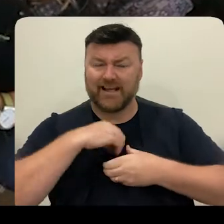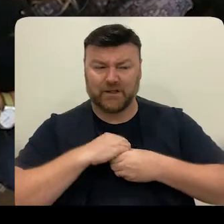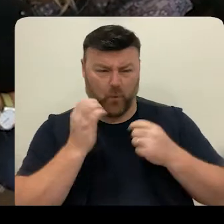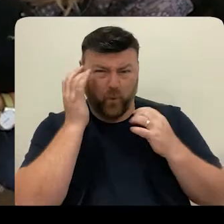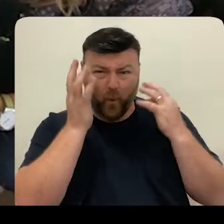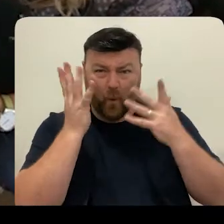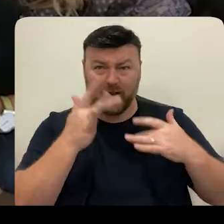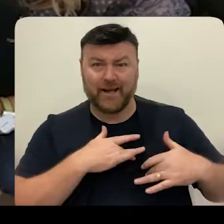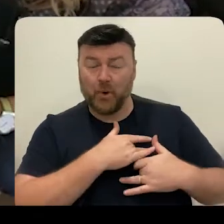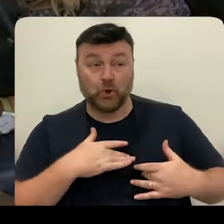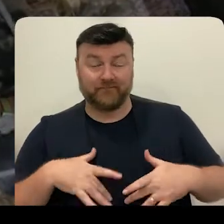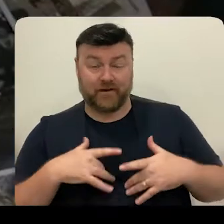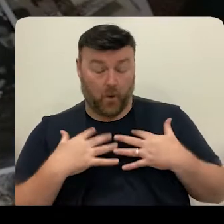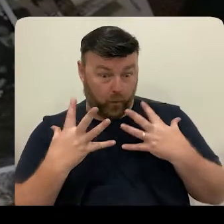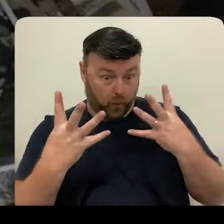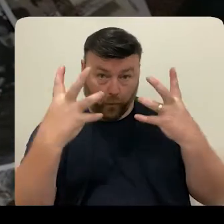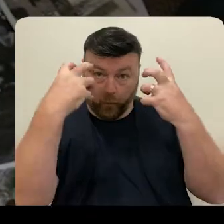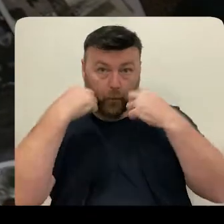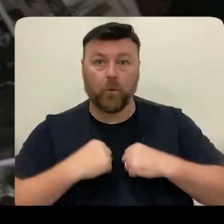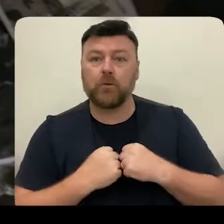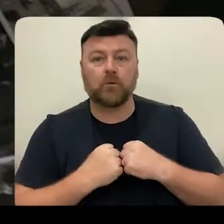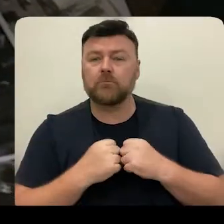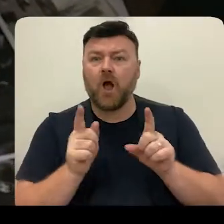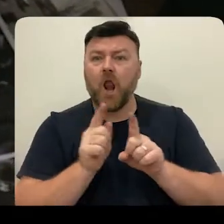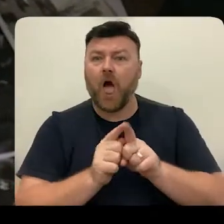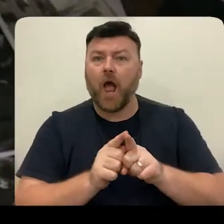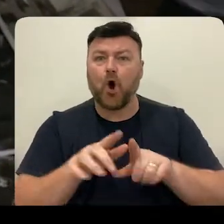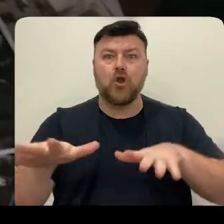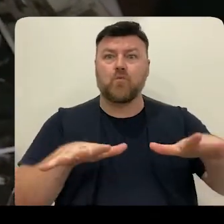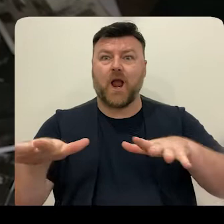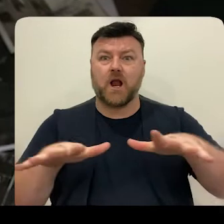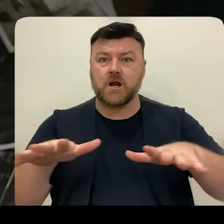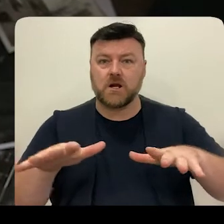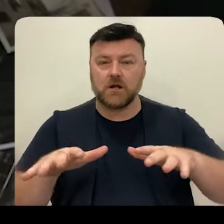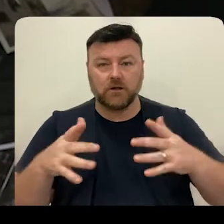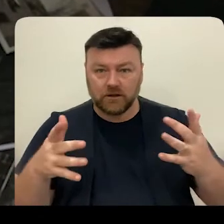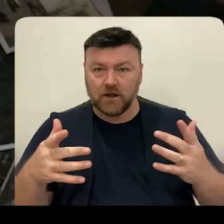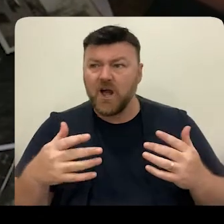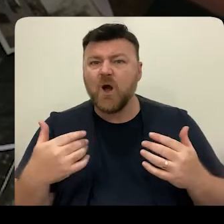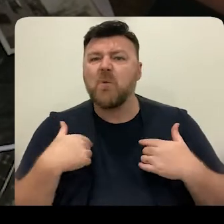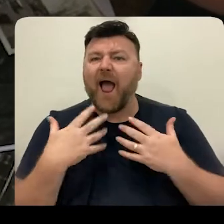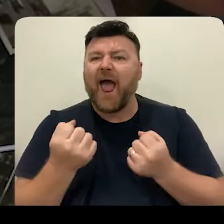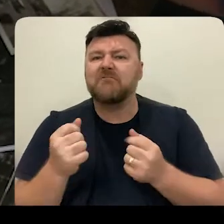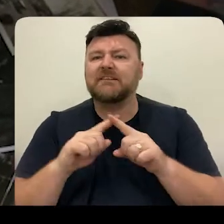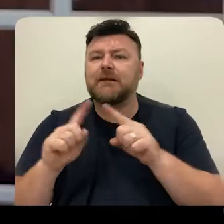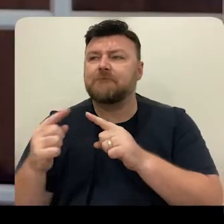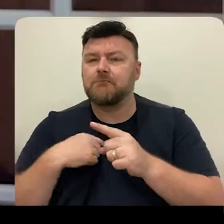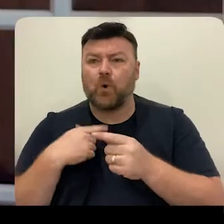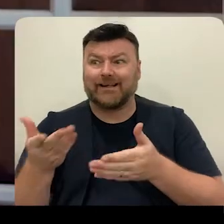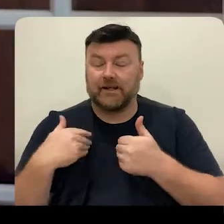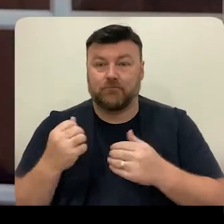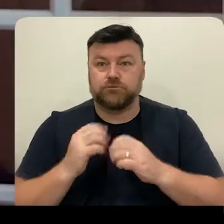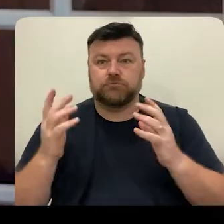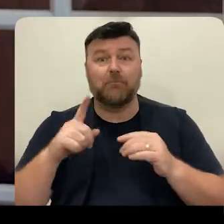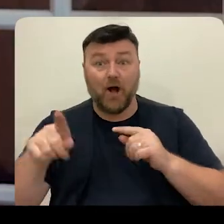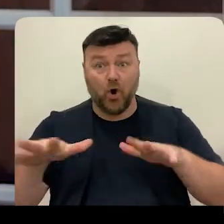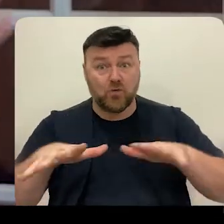of you can feel so big that they're overwhelming. I call them mini earthquakes, and we all have things that trigger us. So it's like